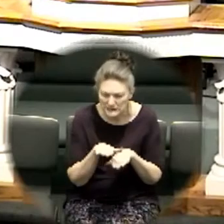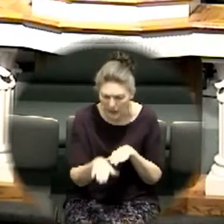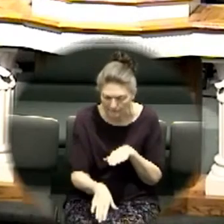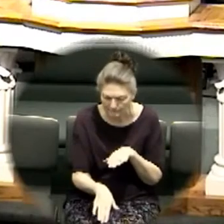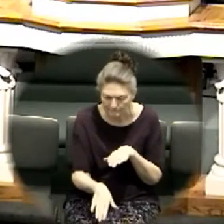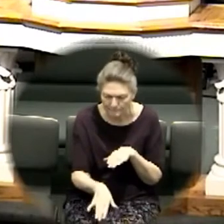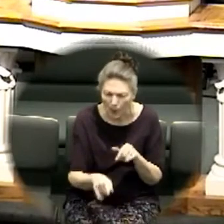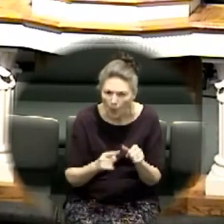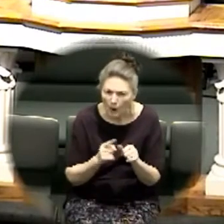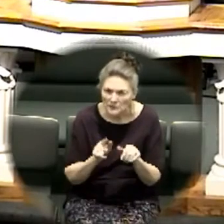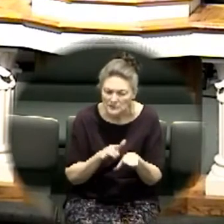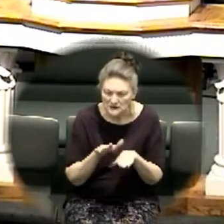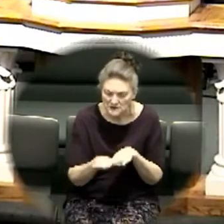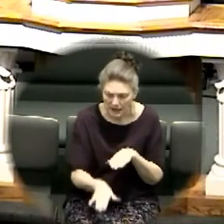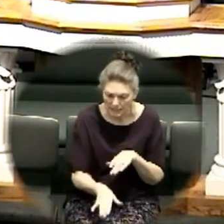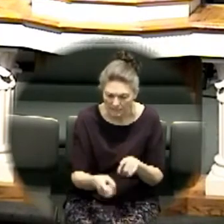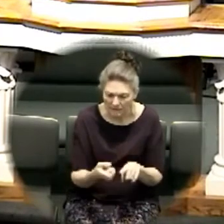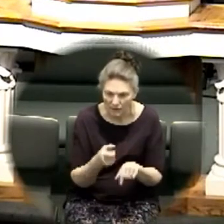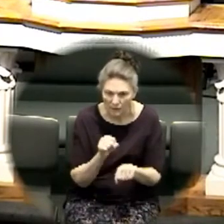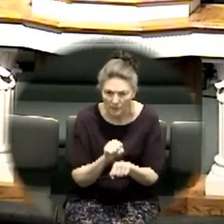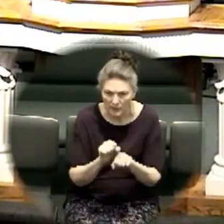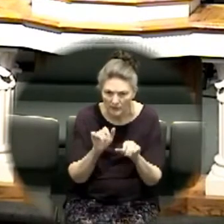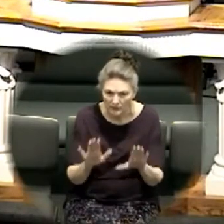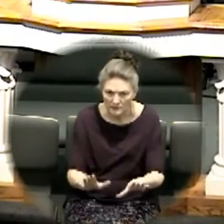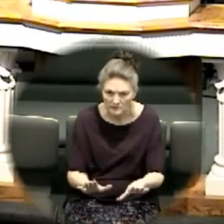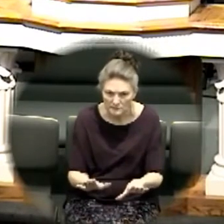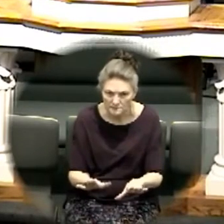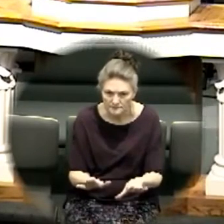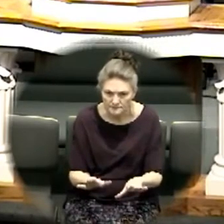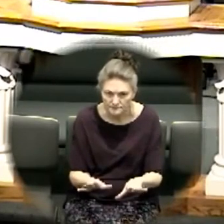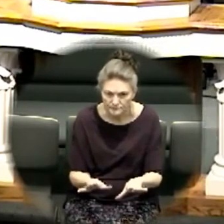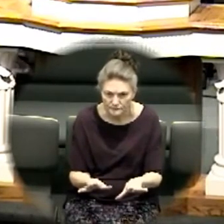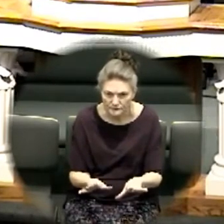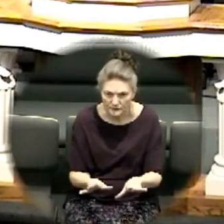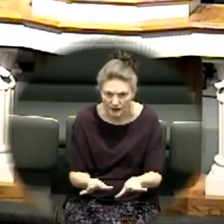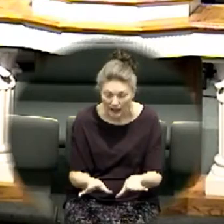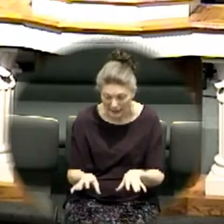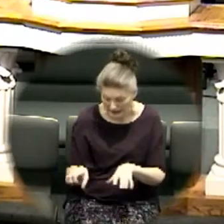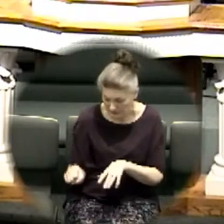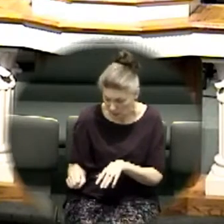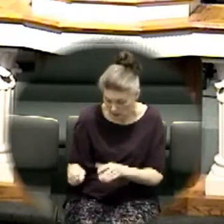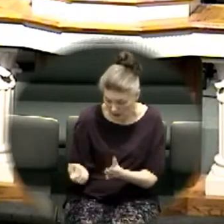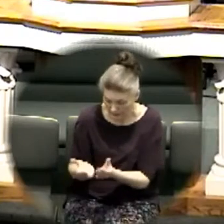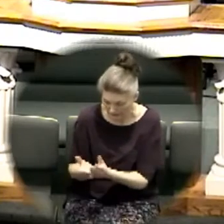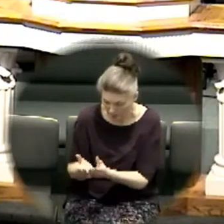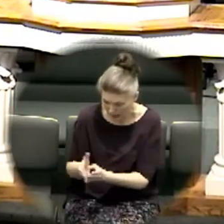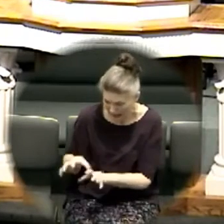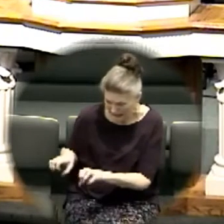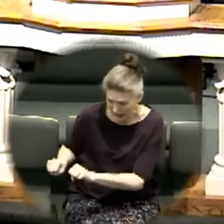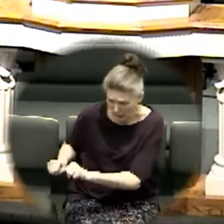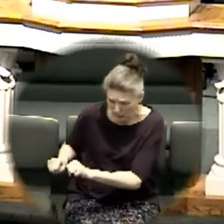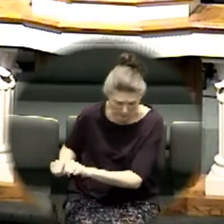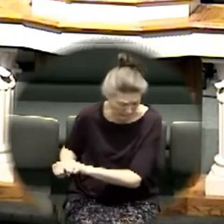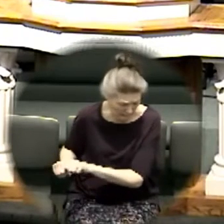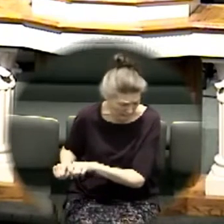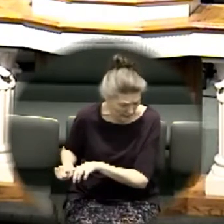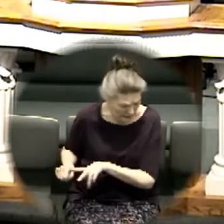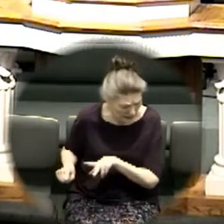one step away from a miracle while he's hanging on to the boat that's no miracle